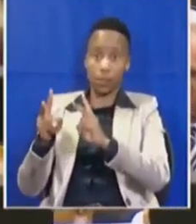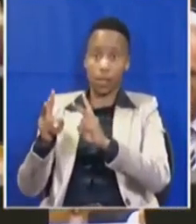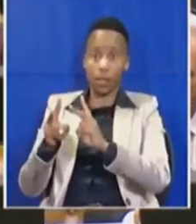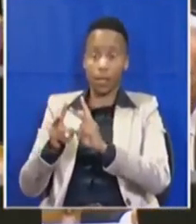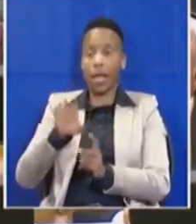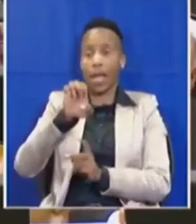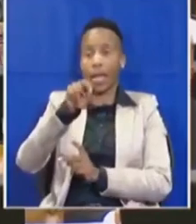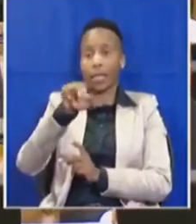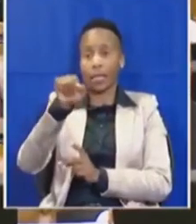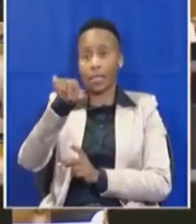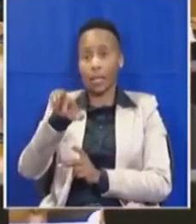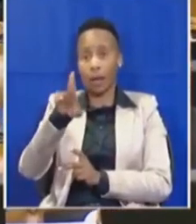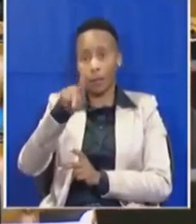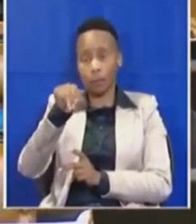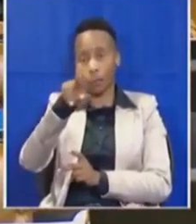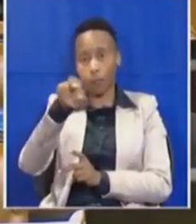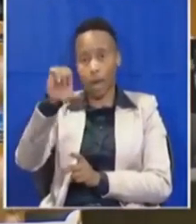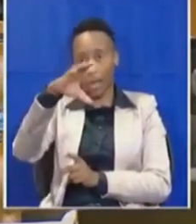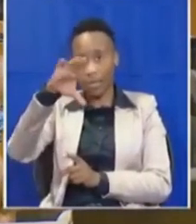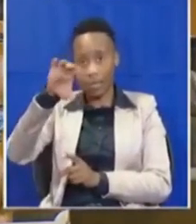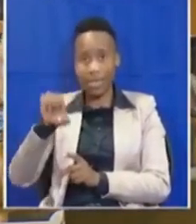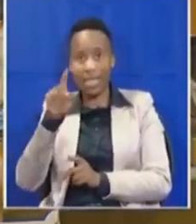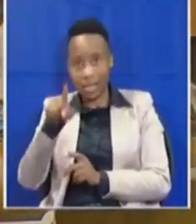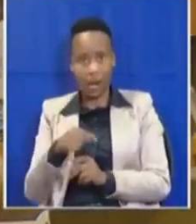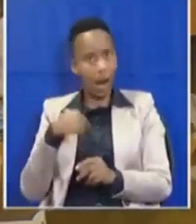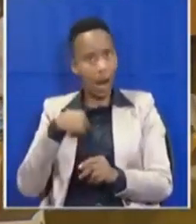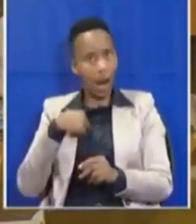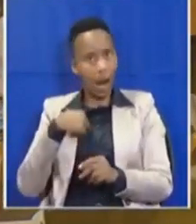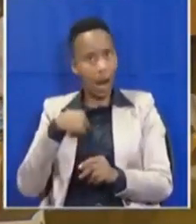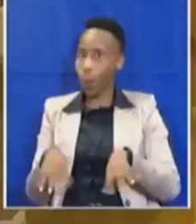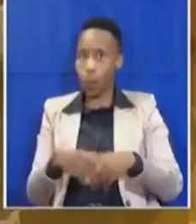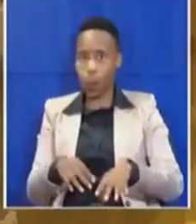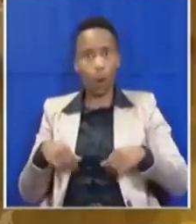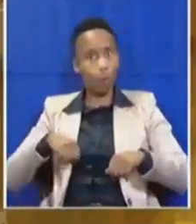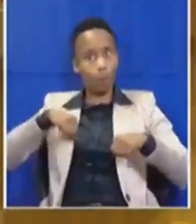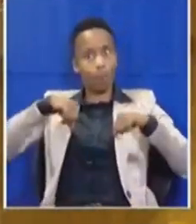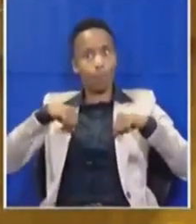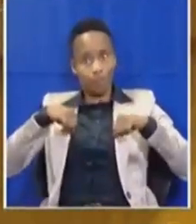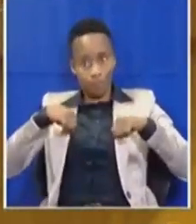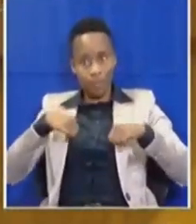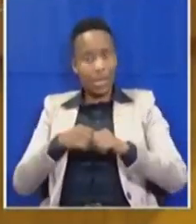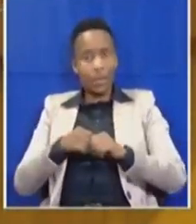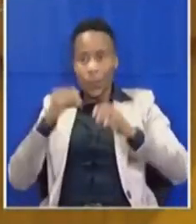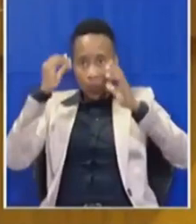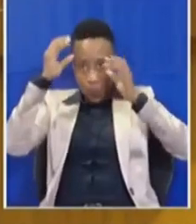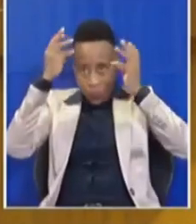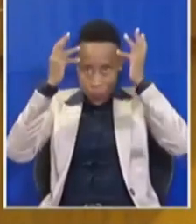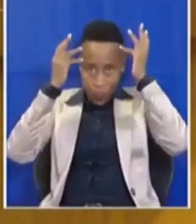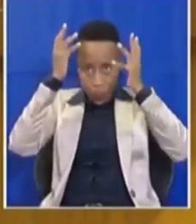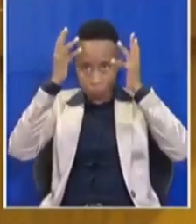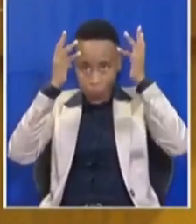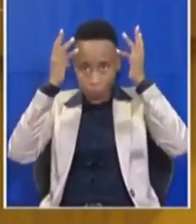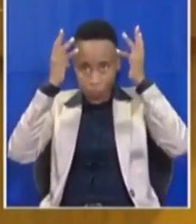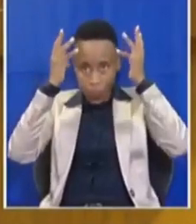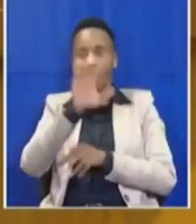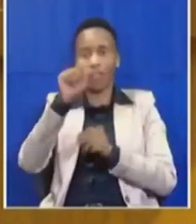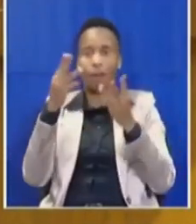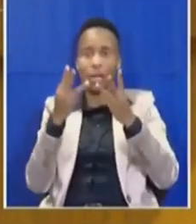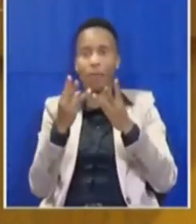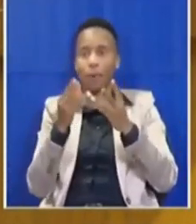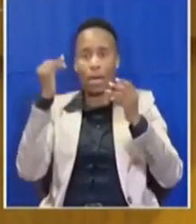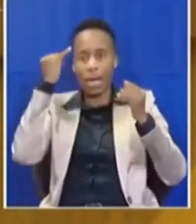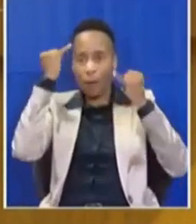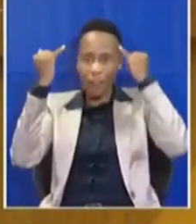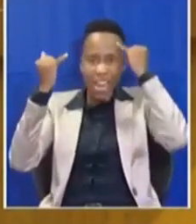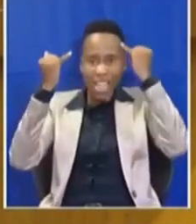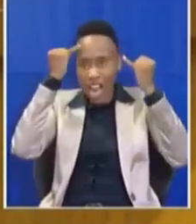I was so proud of the work of innovation about the future of South Africa. This is where we've got to go. And if we need ideas